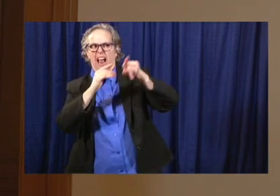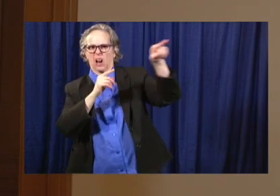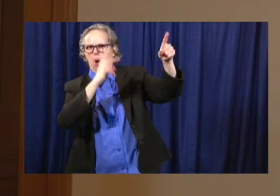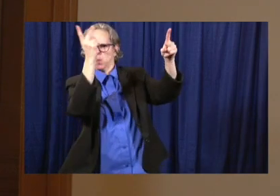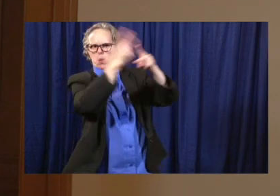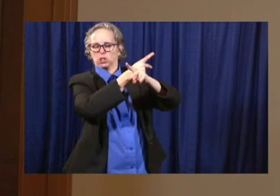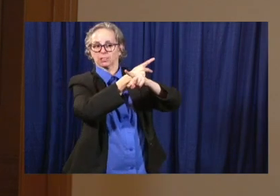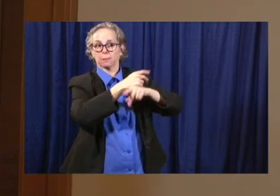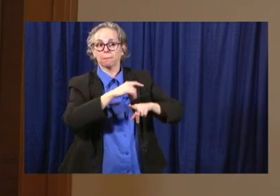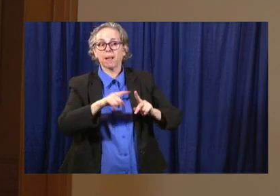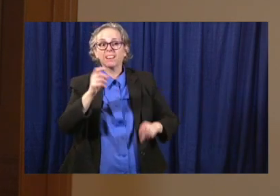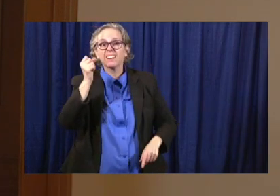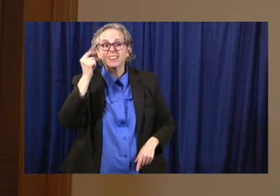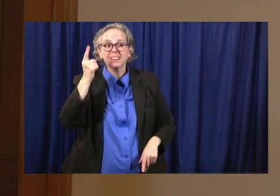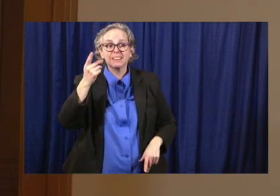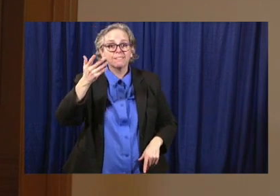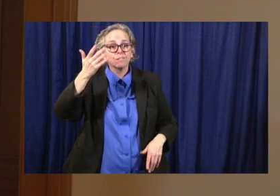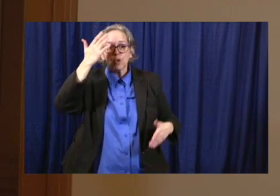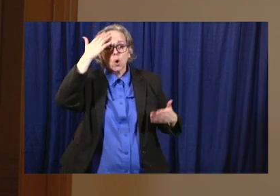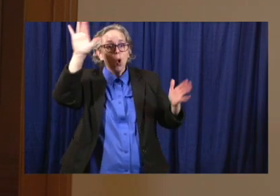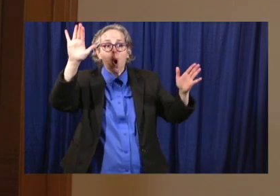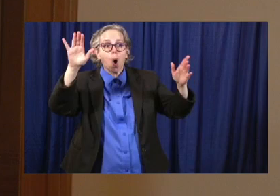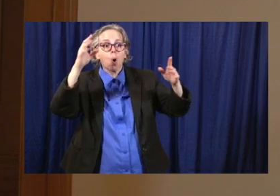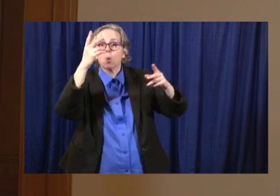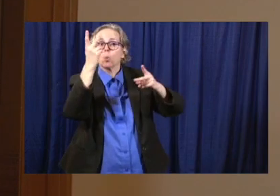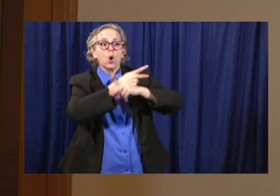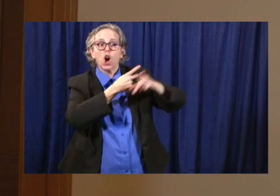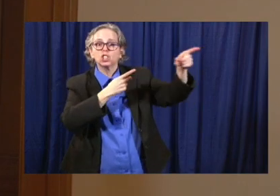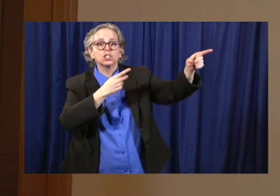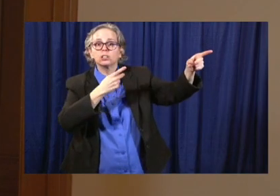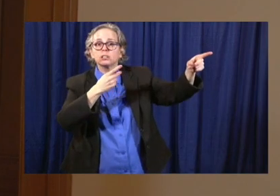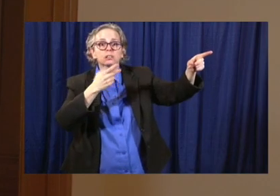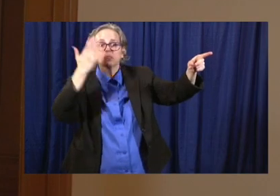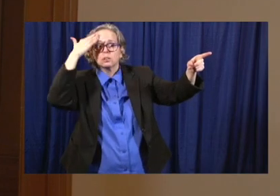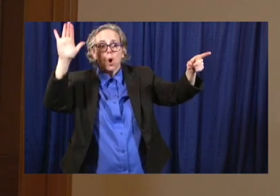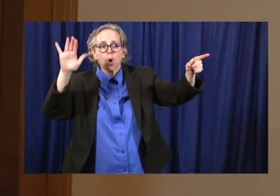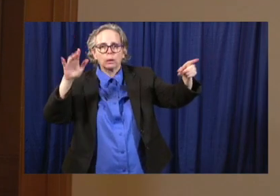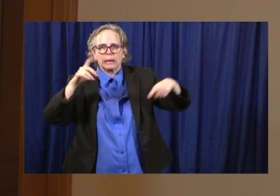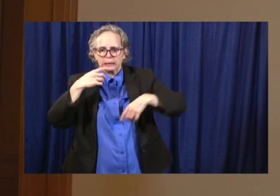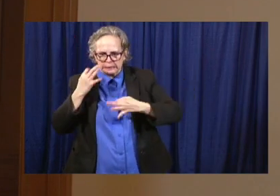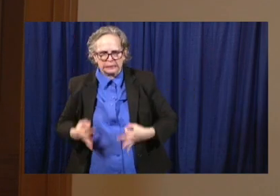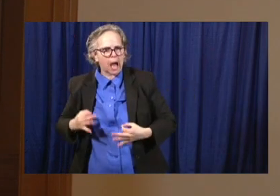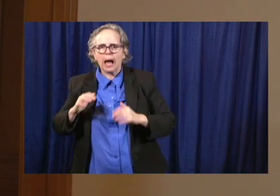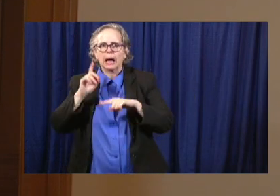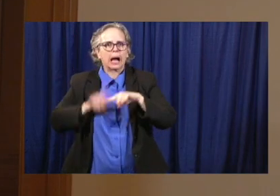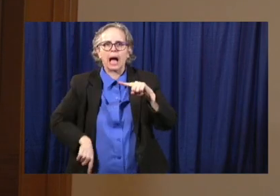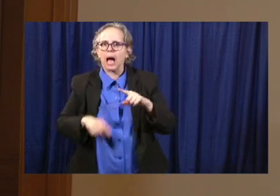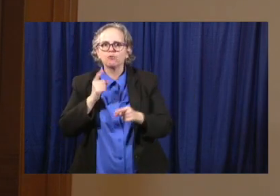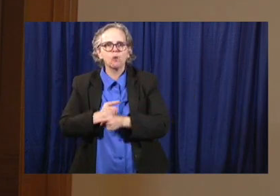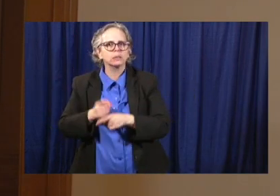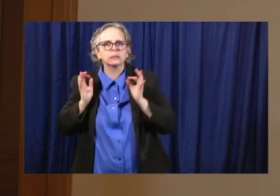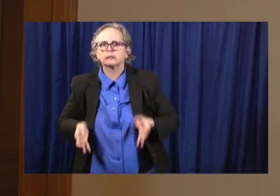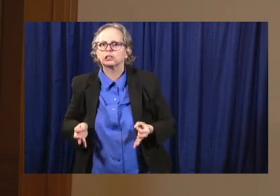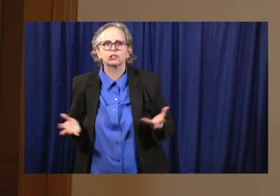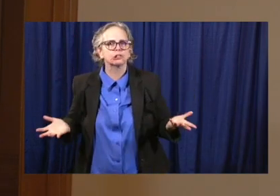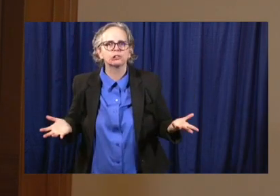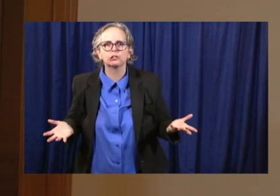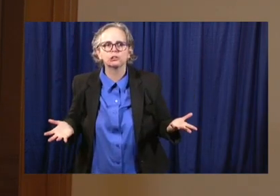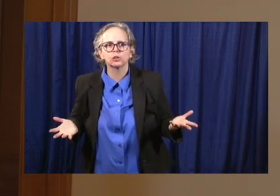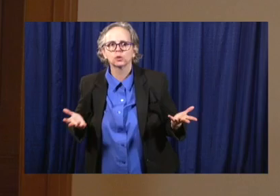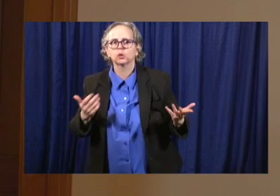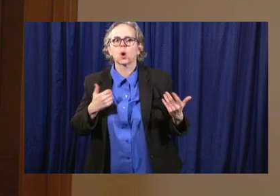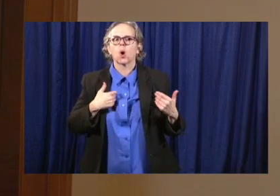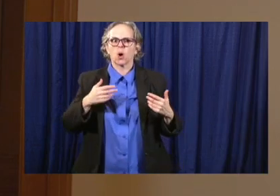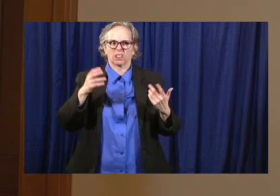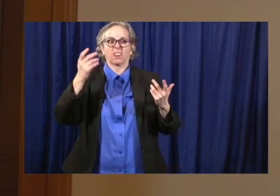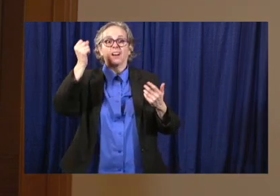prevent that and so similarly we look at the best case scenarios and we're very optimistic and hopeful but we have to continue to